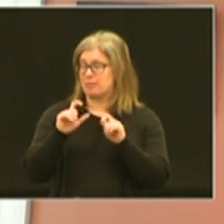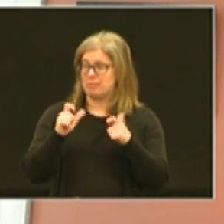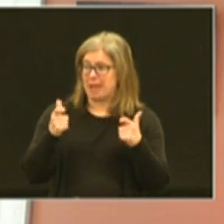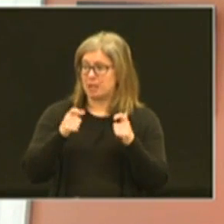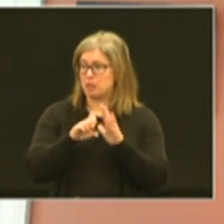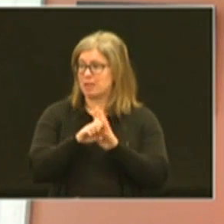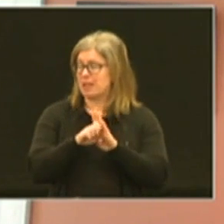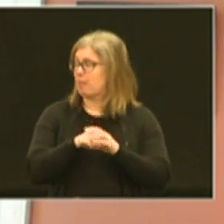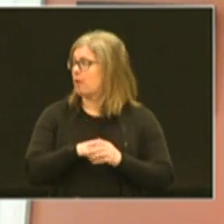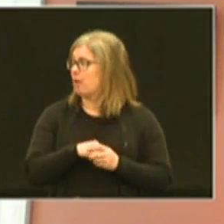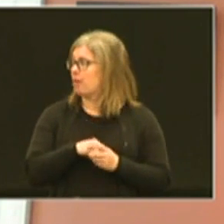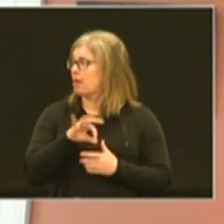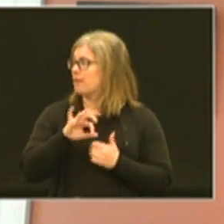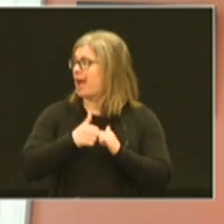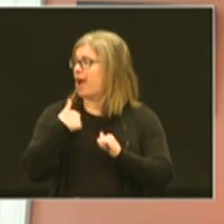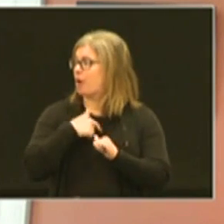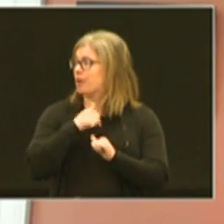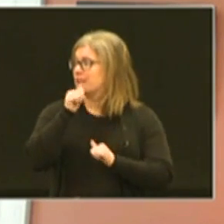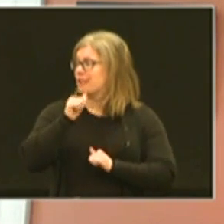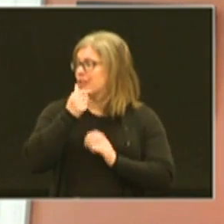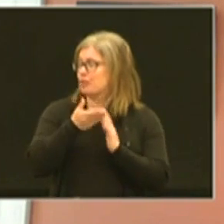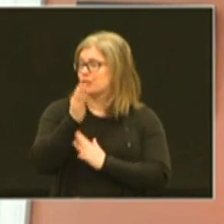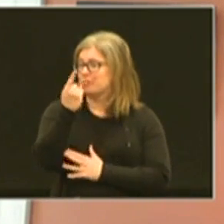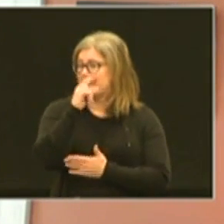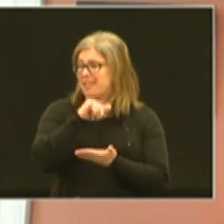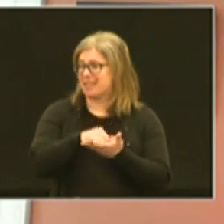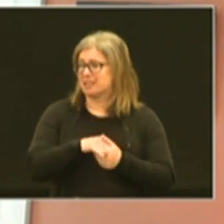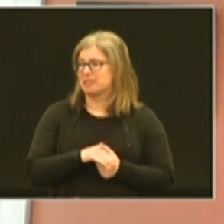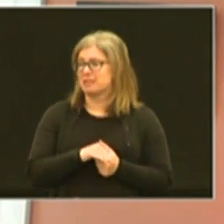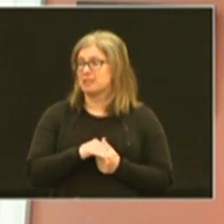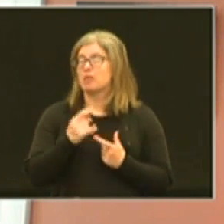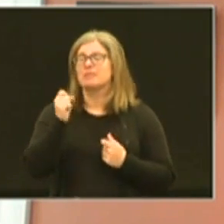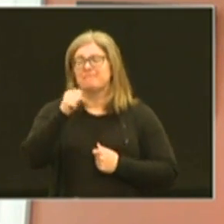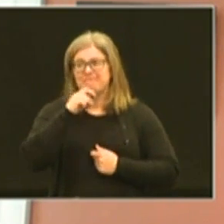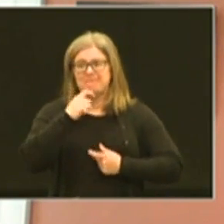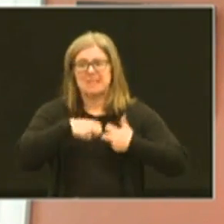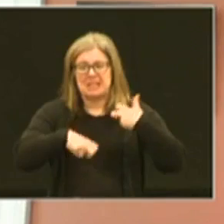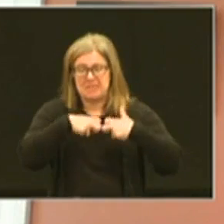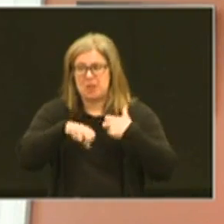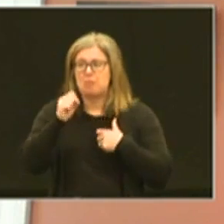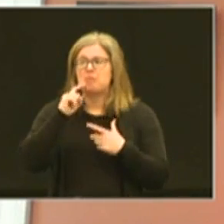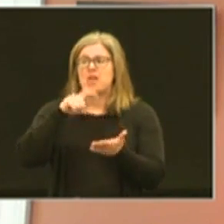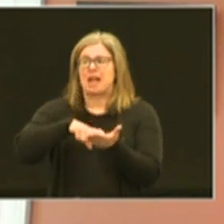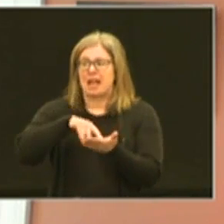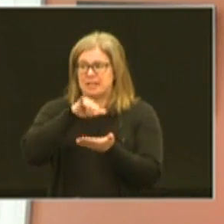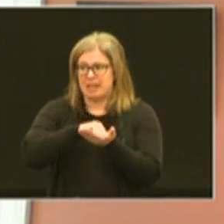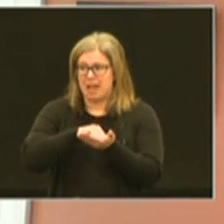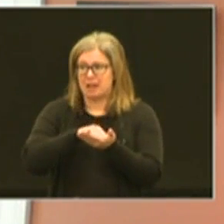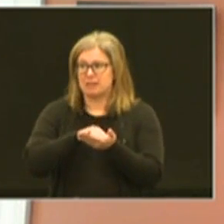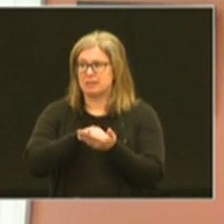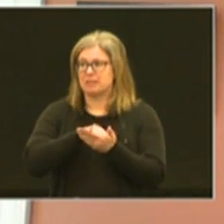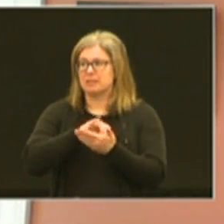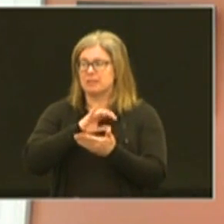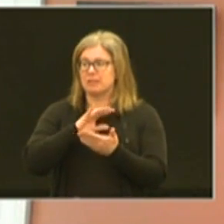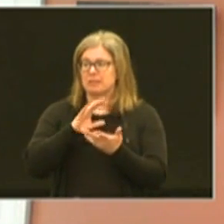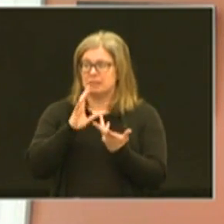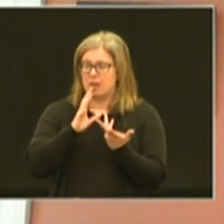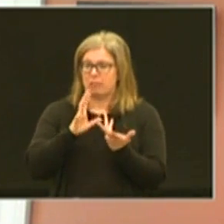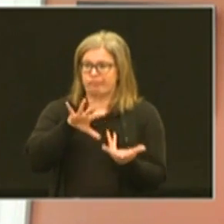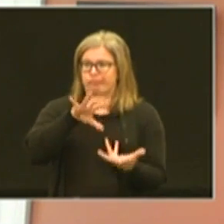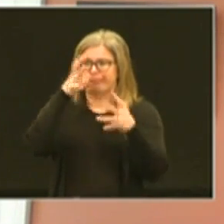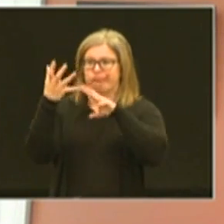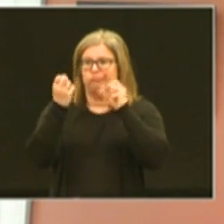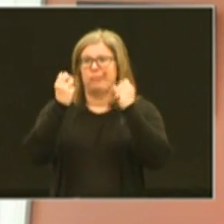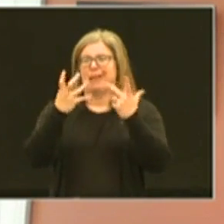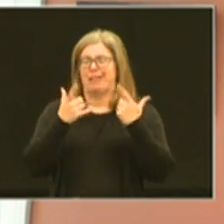example of how we get through something like this and so while it is difficult we all recognize that and while it's all upending so many